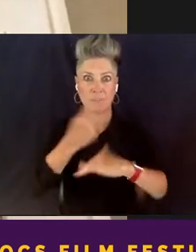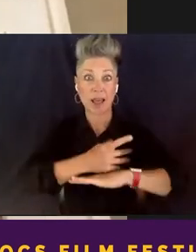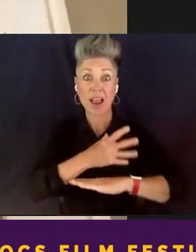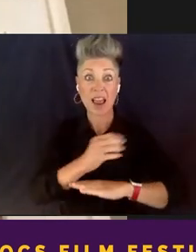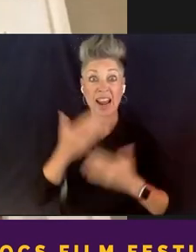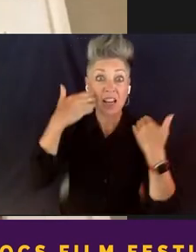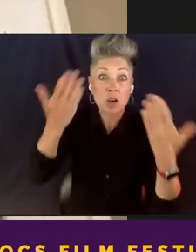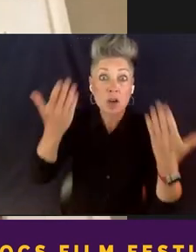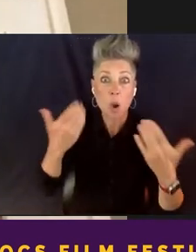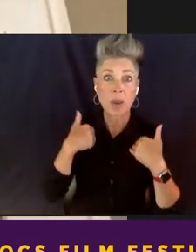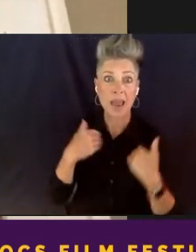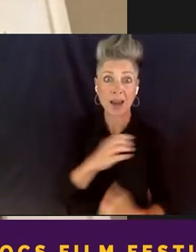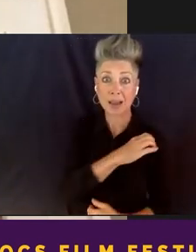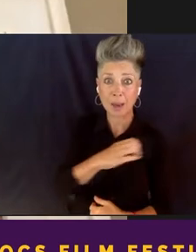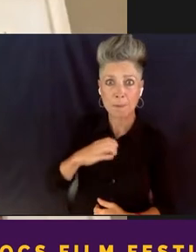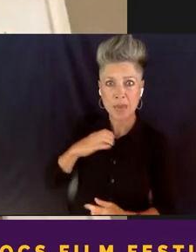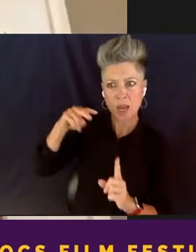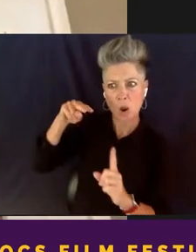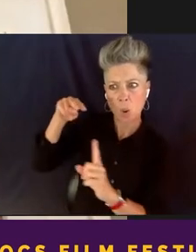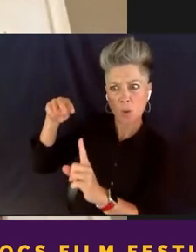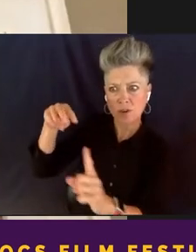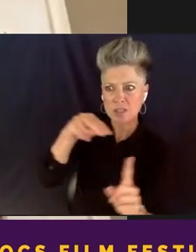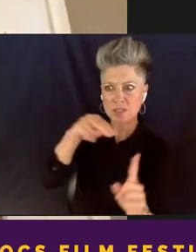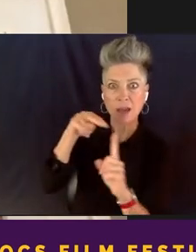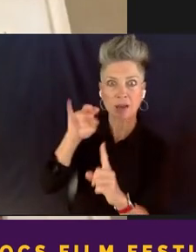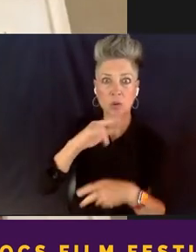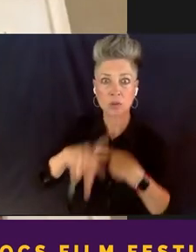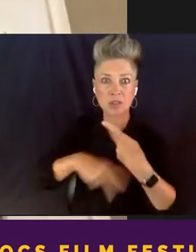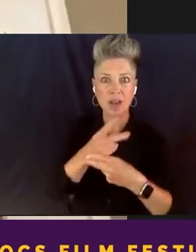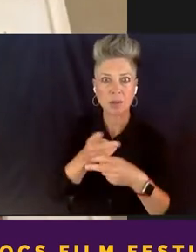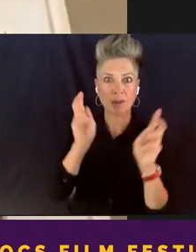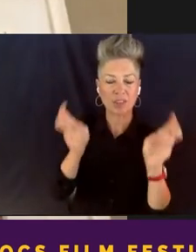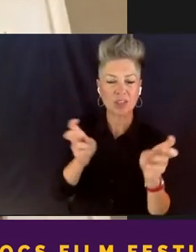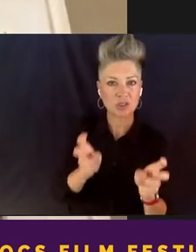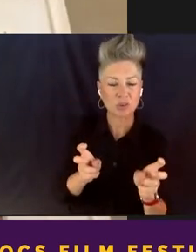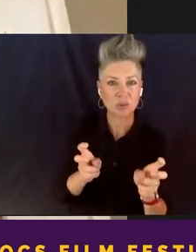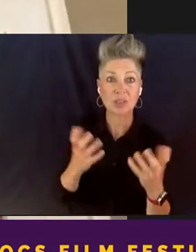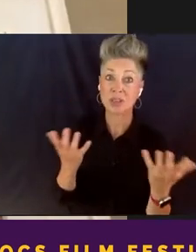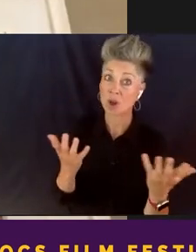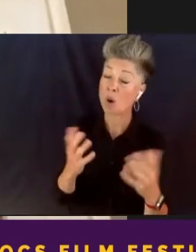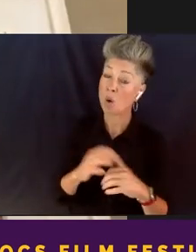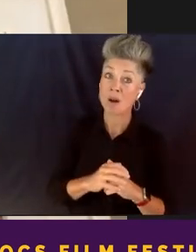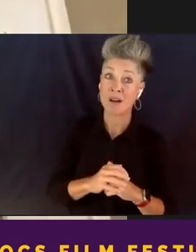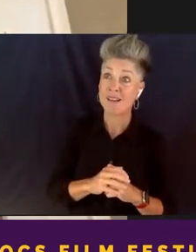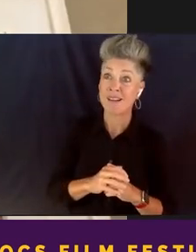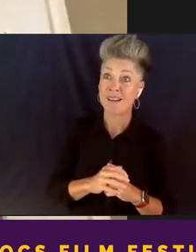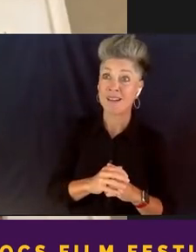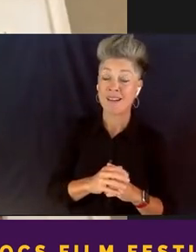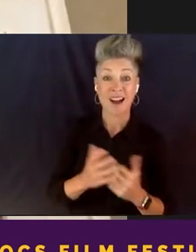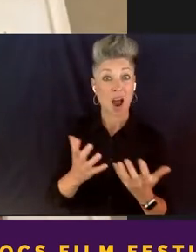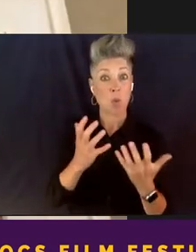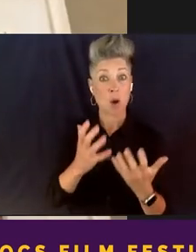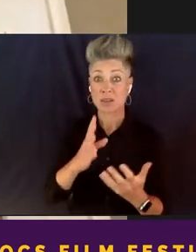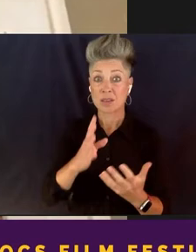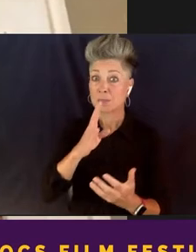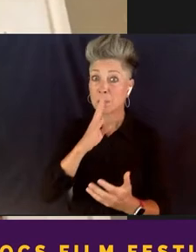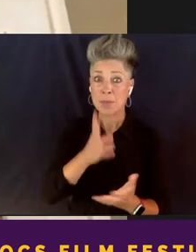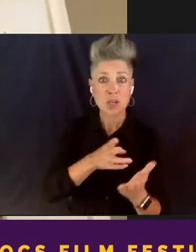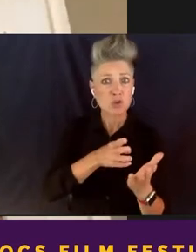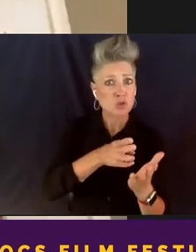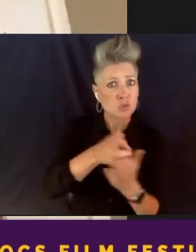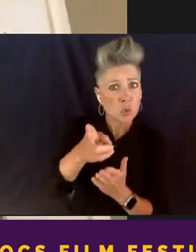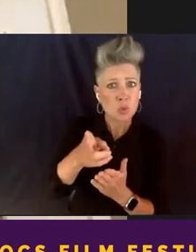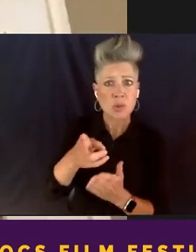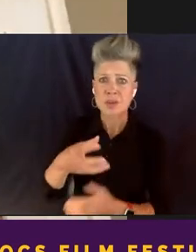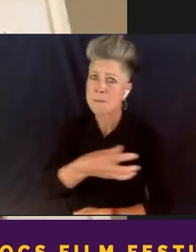committee oversight in these types of issues. So I just wanted to really speak truth to power and be